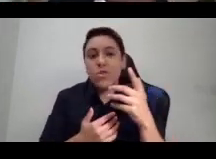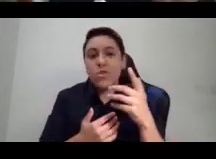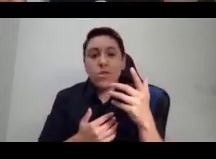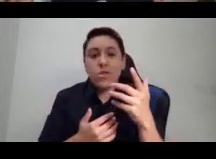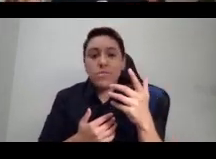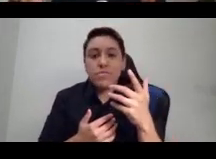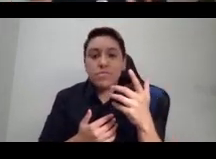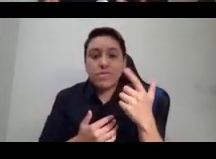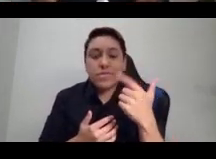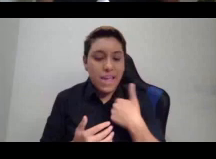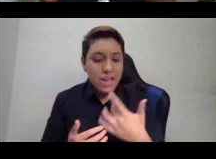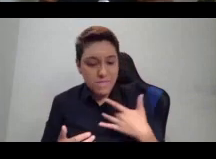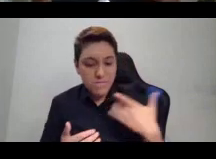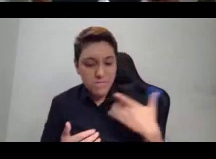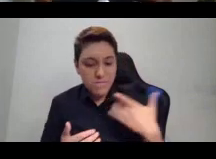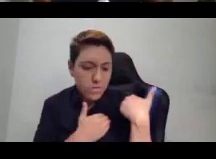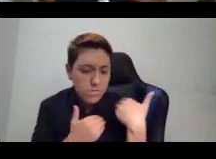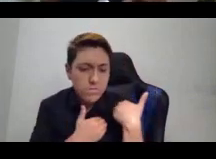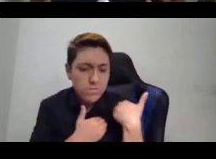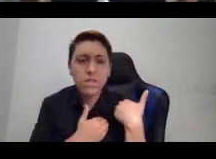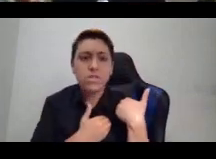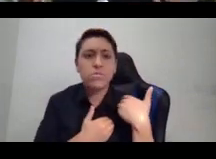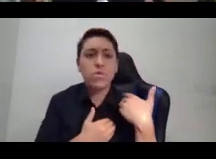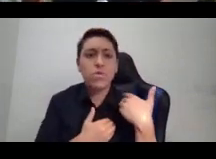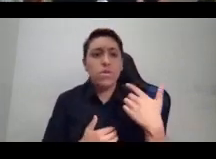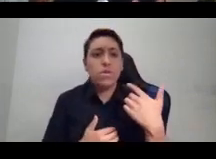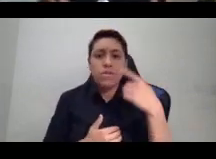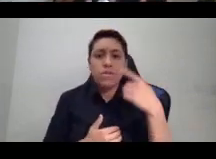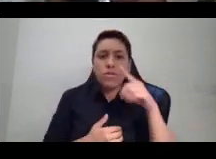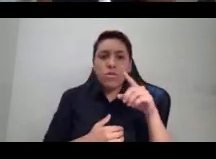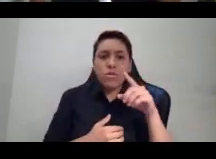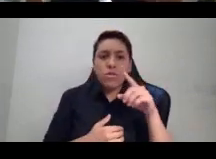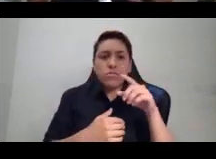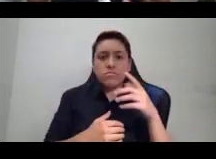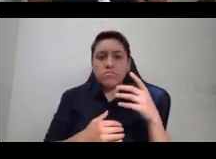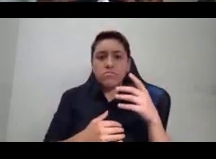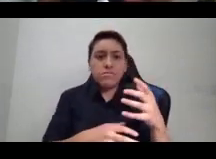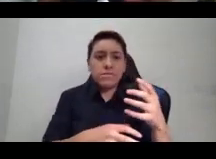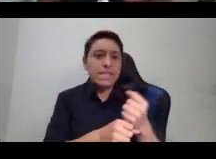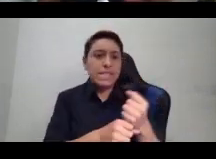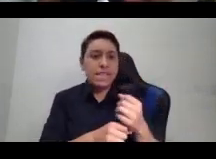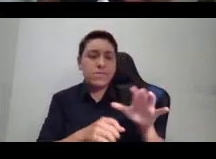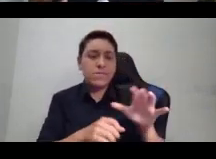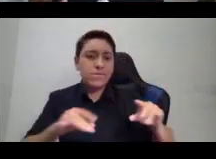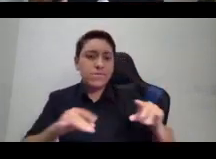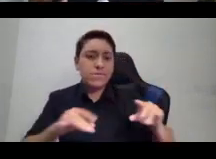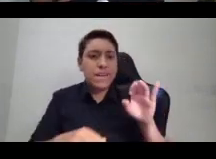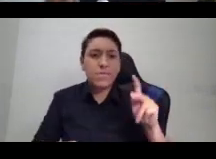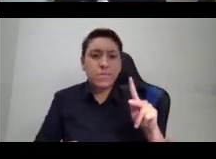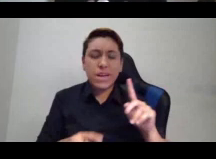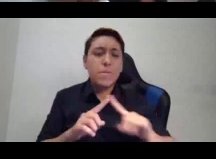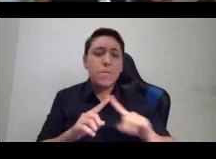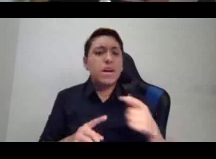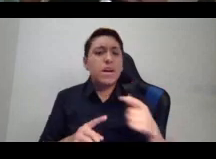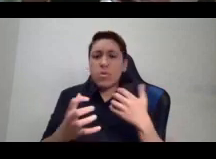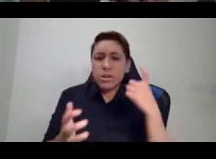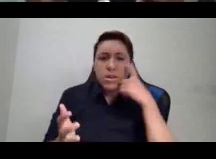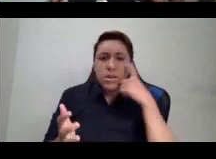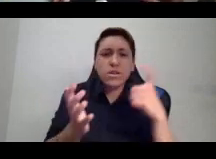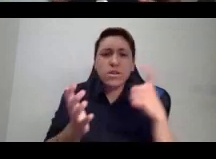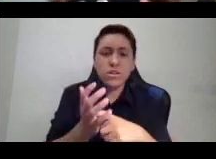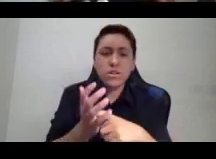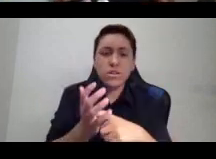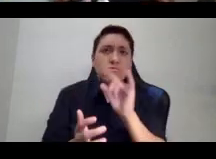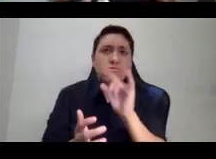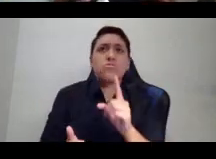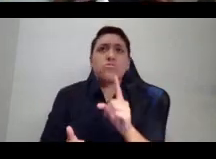responsibility for decolonizing gender at all. It's simply acknowledging the reality of our world and offering a different way